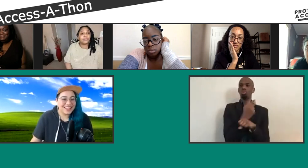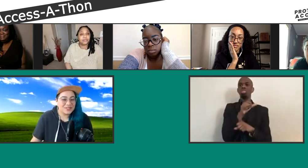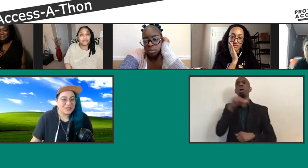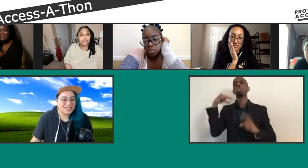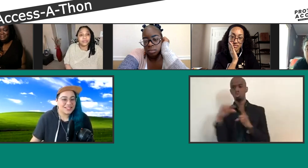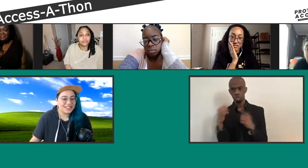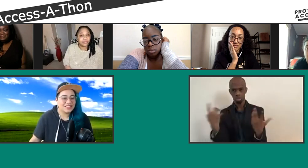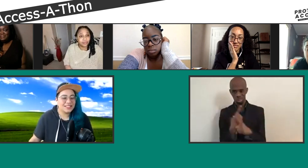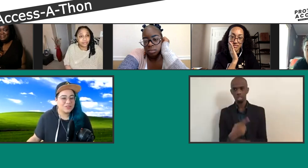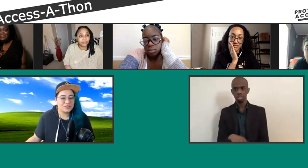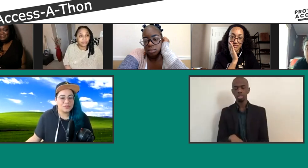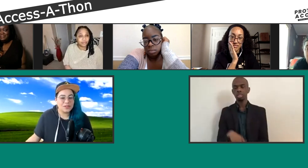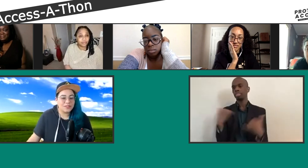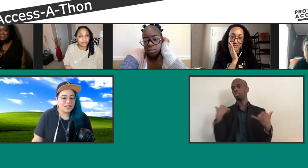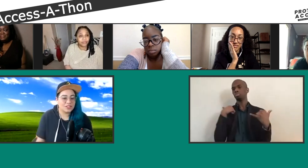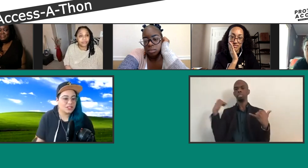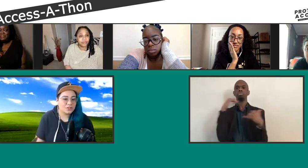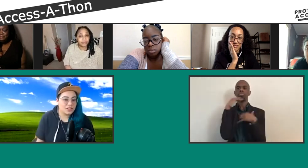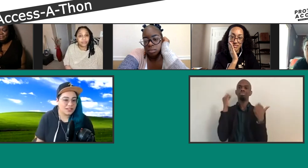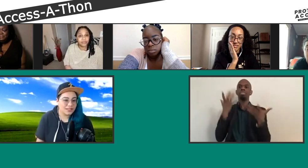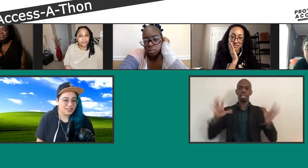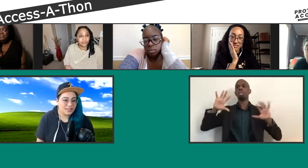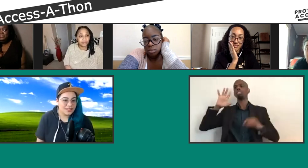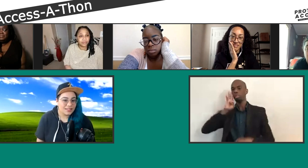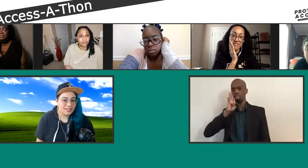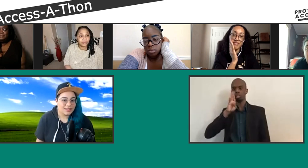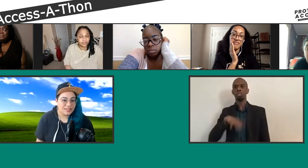Thank you so much, T. Tinu, Raven, Ashley, Julia.